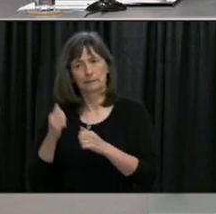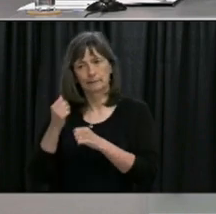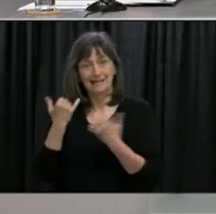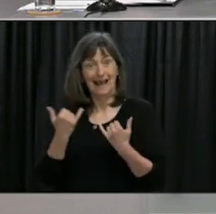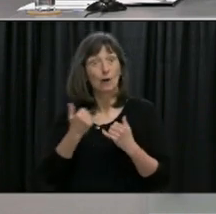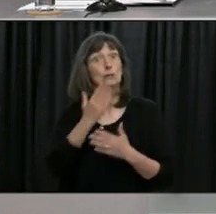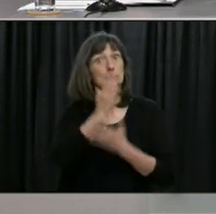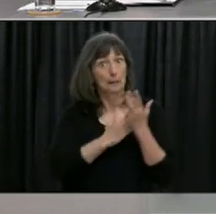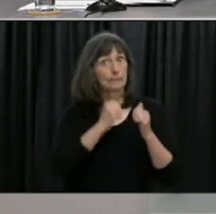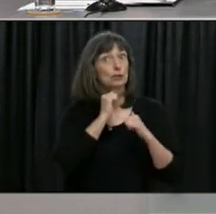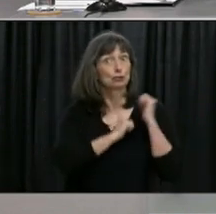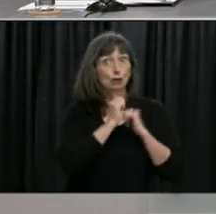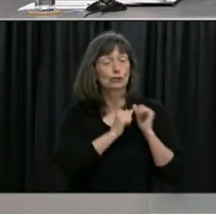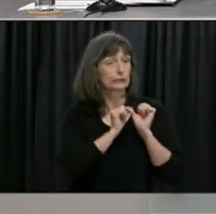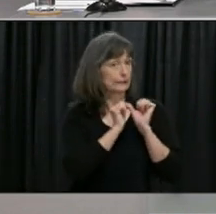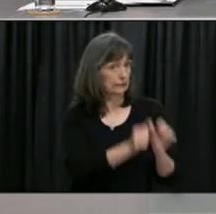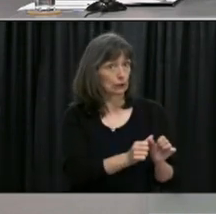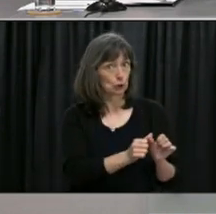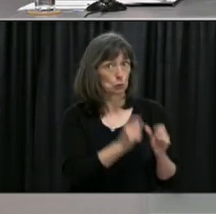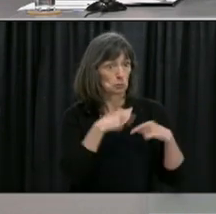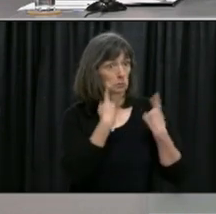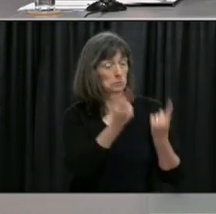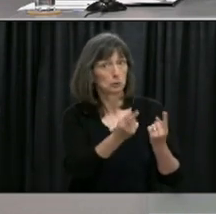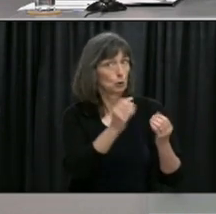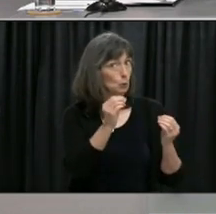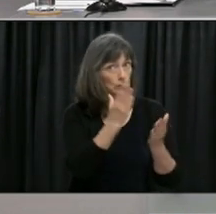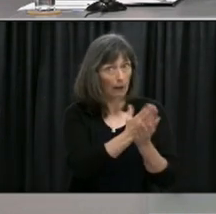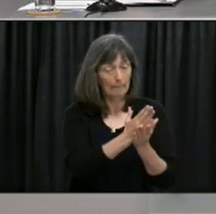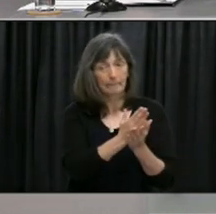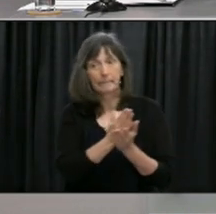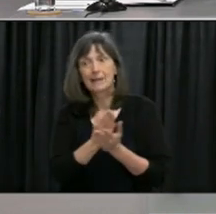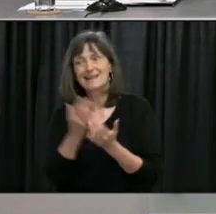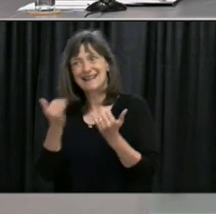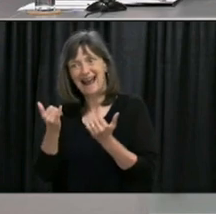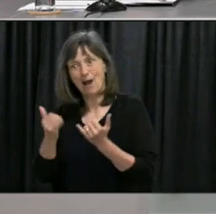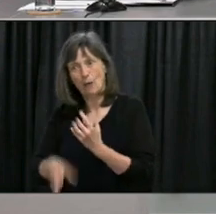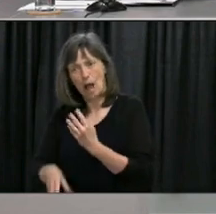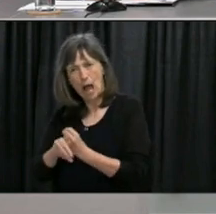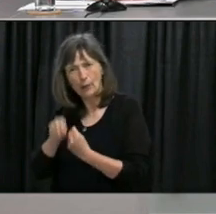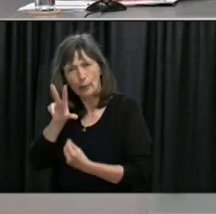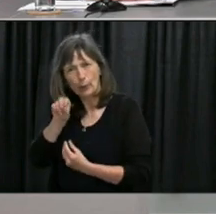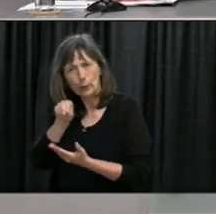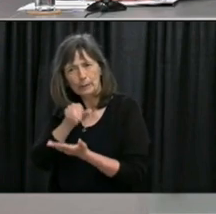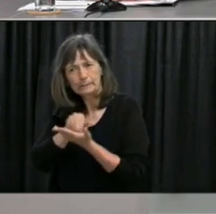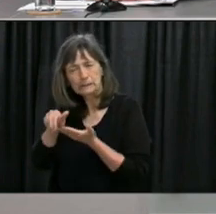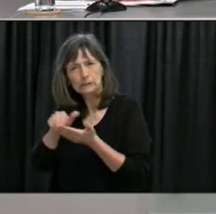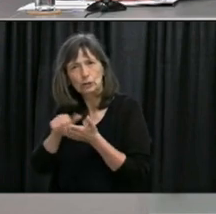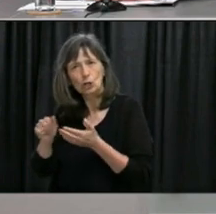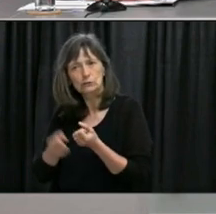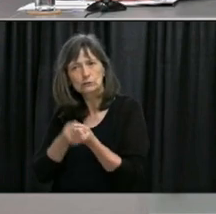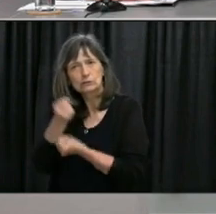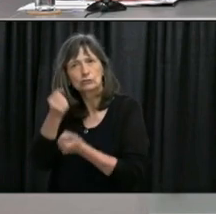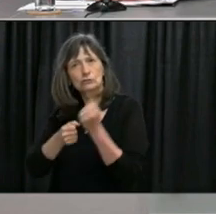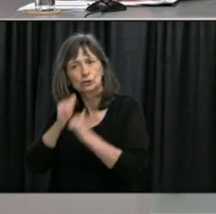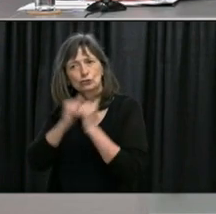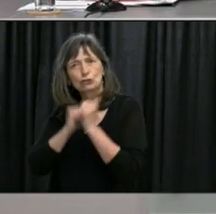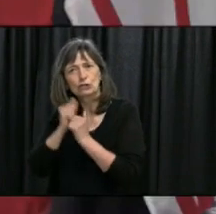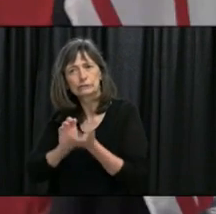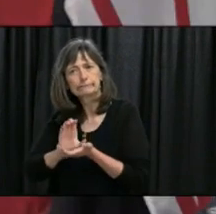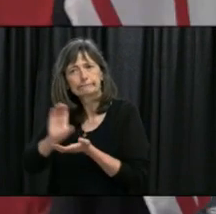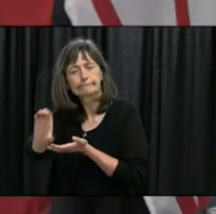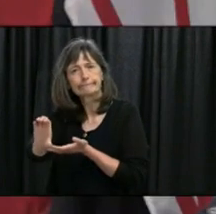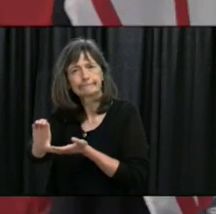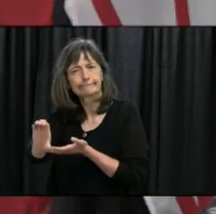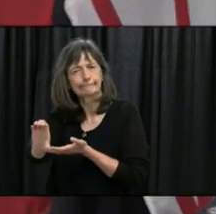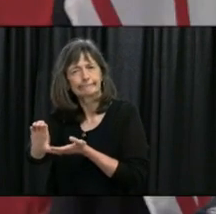as a funding package for that sector how do you explain that difference given the differences between those two parts of the economy